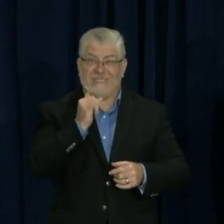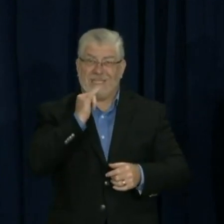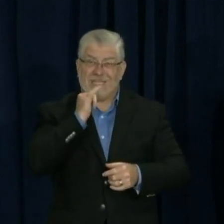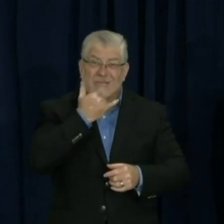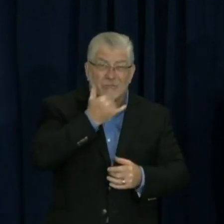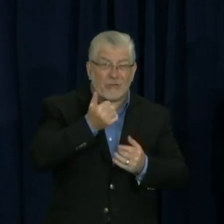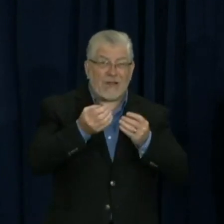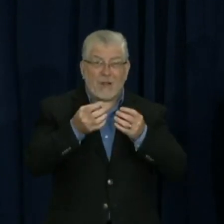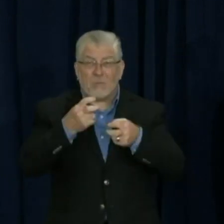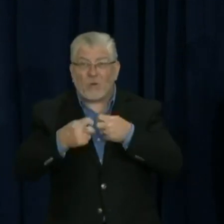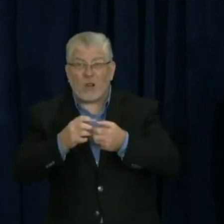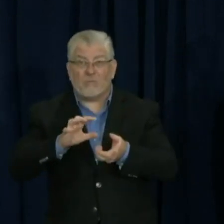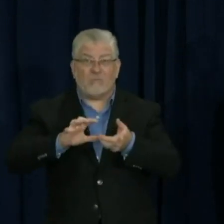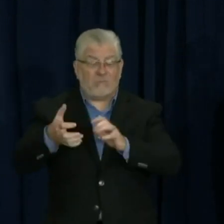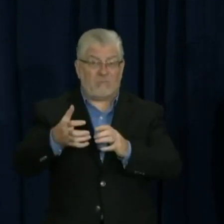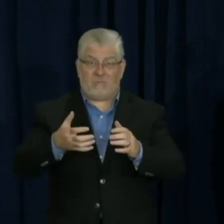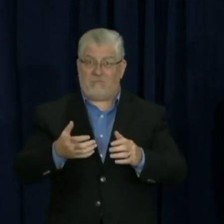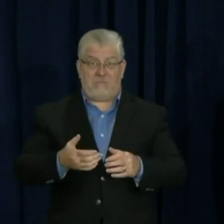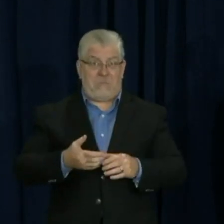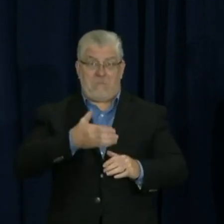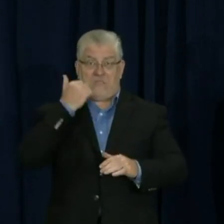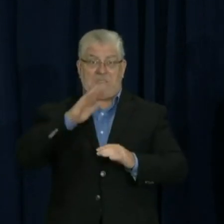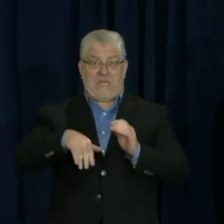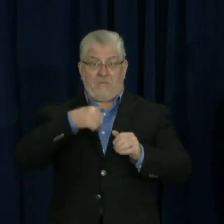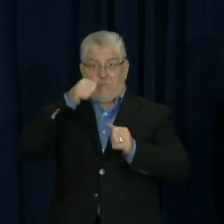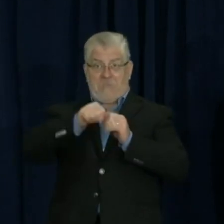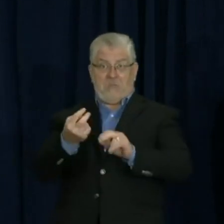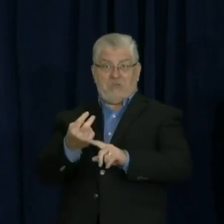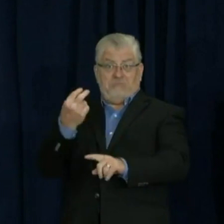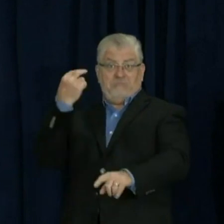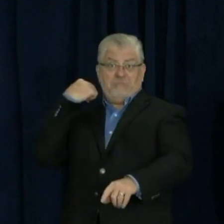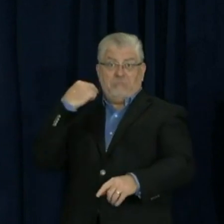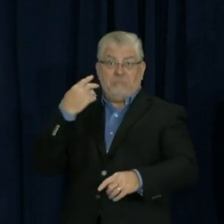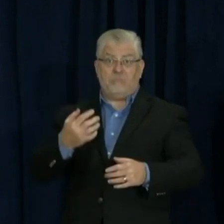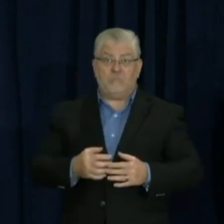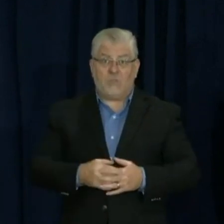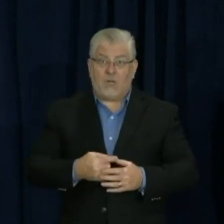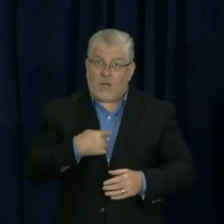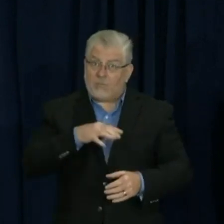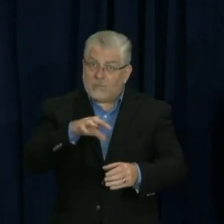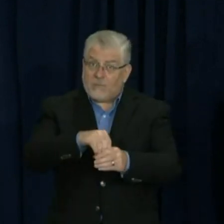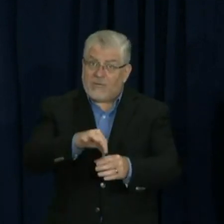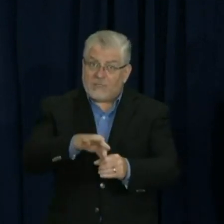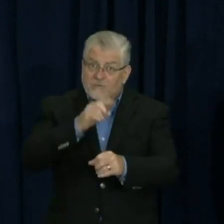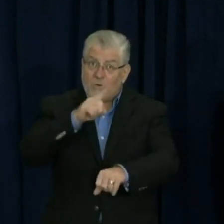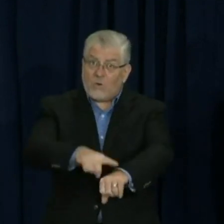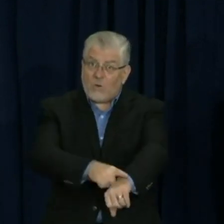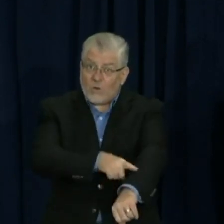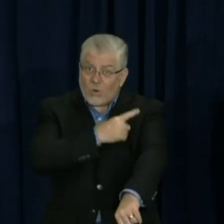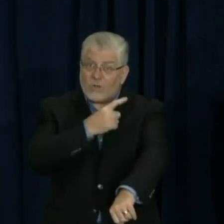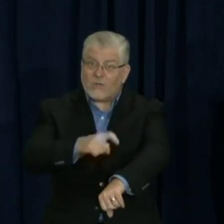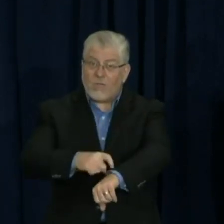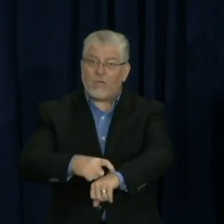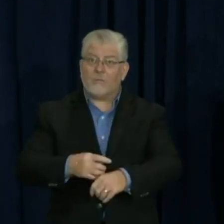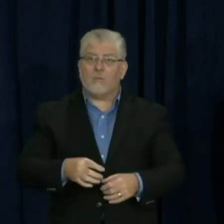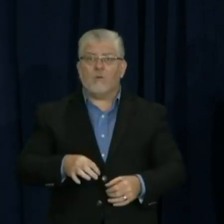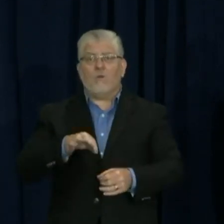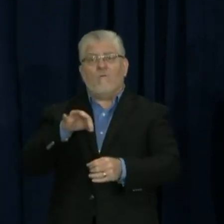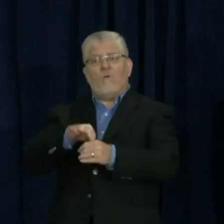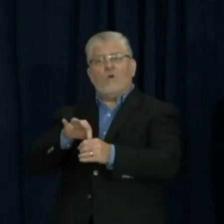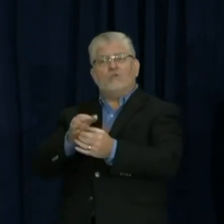possibly remember. And I've been in and around elections for a long time, as a voting rights lawyer and a poll worker,